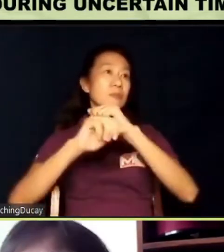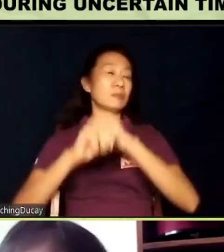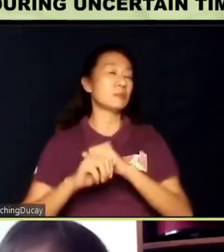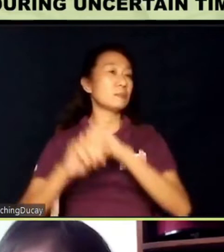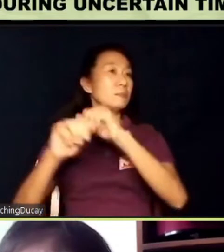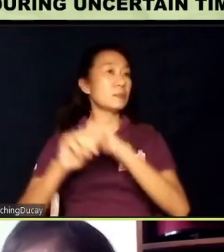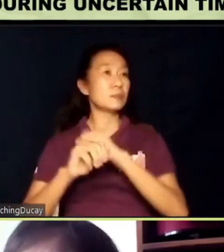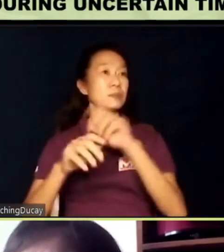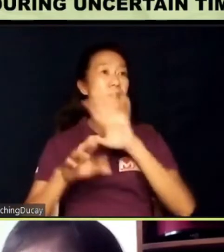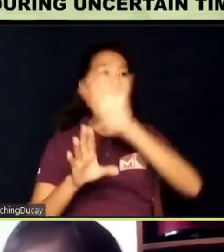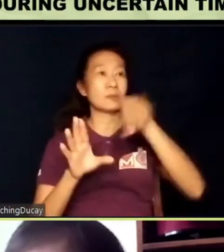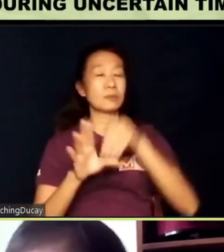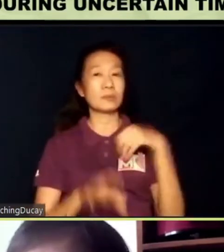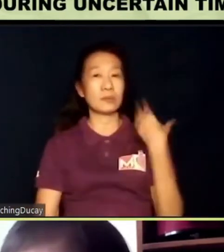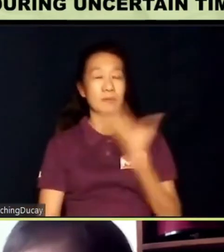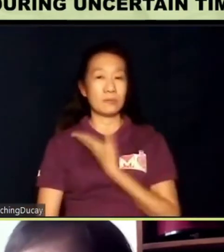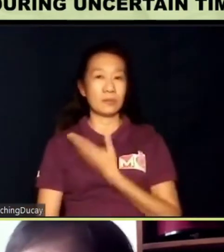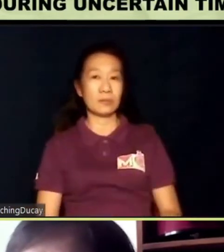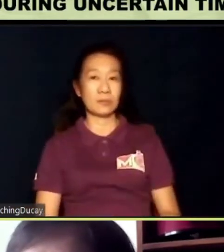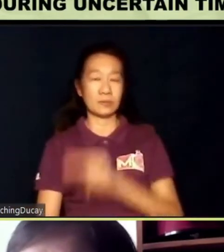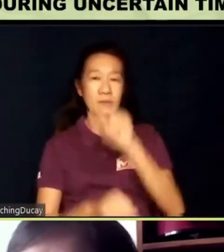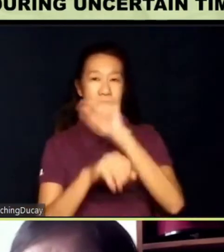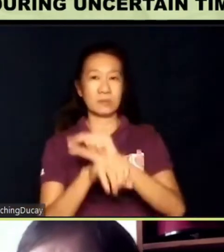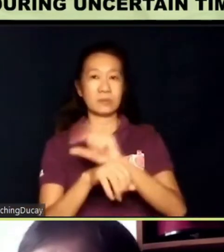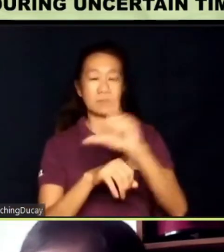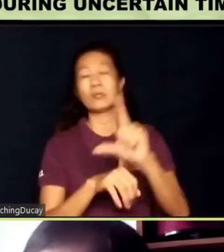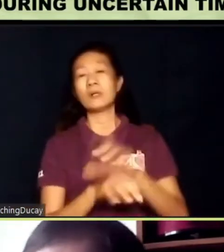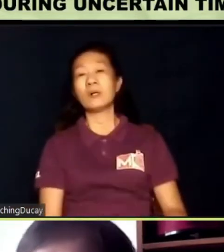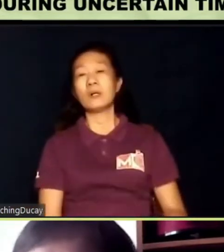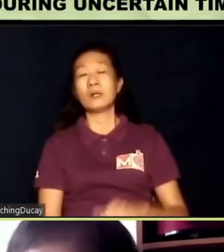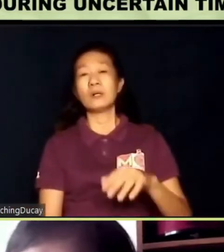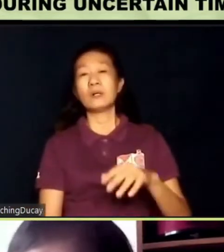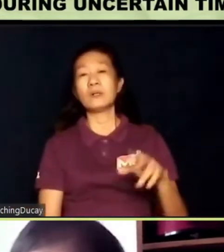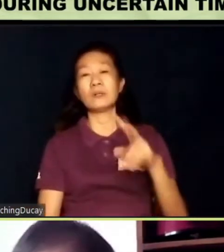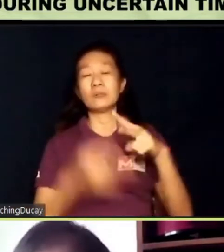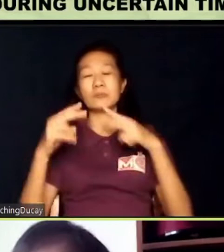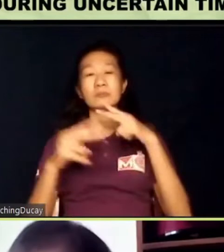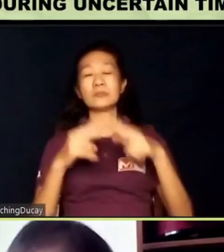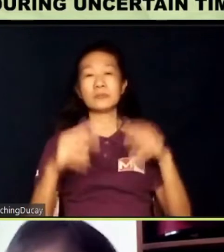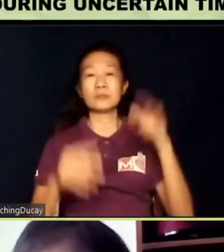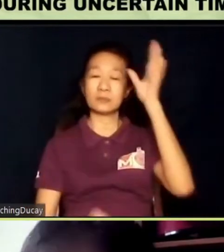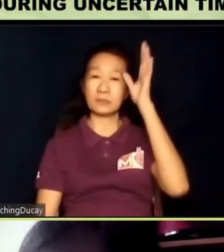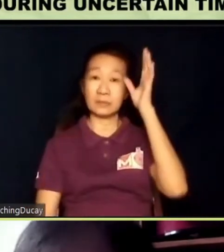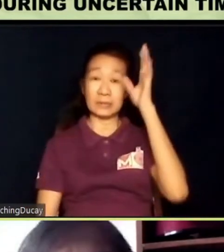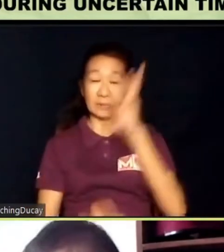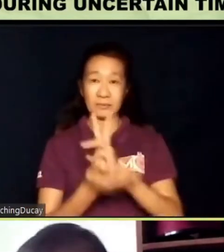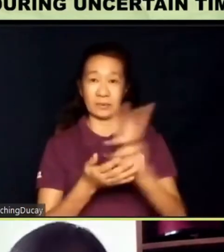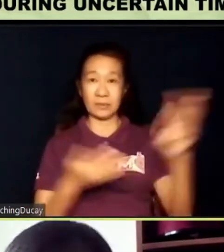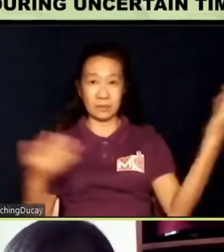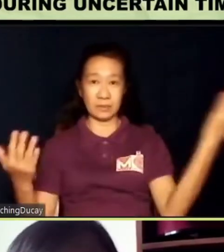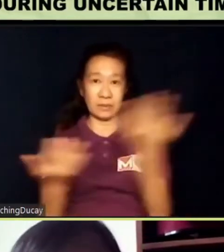our National Autism Consciousness Week celebrations, in the new